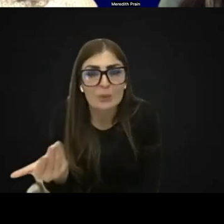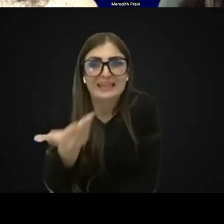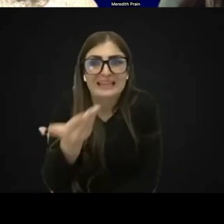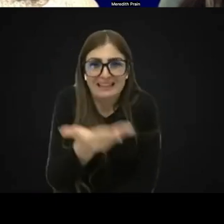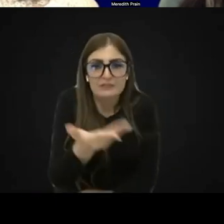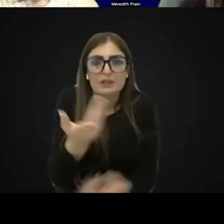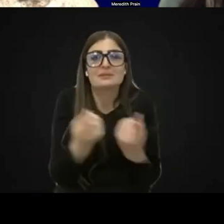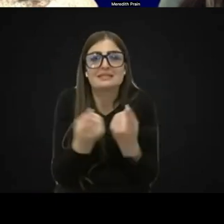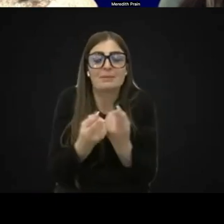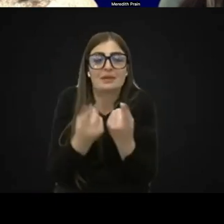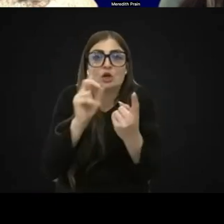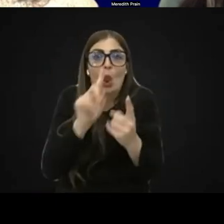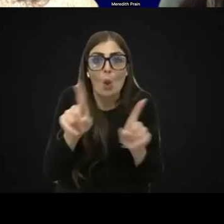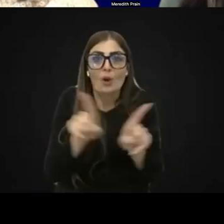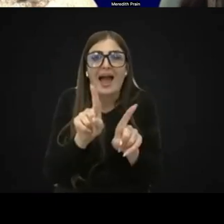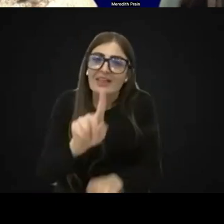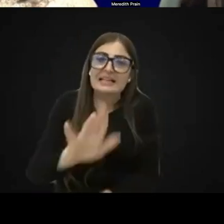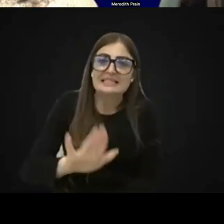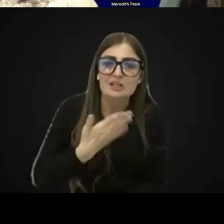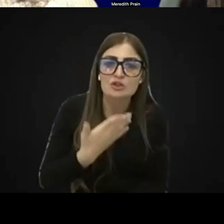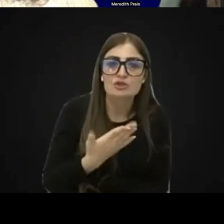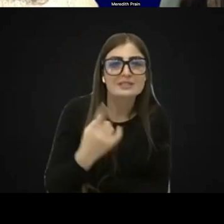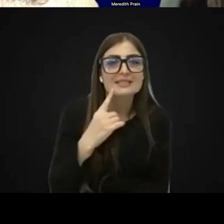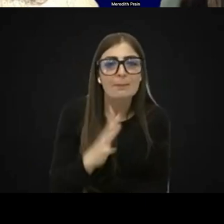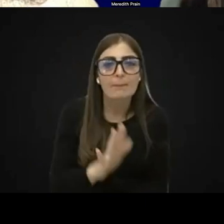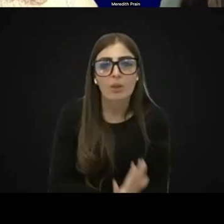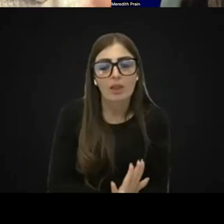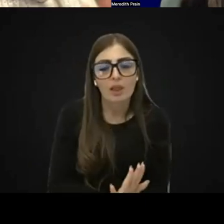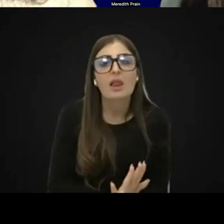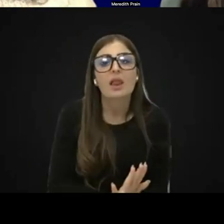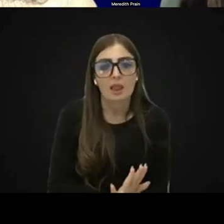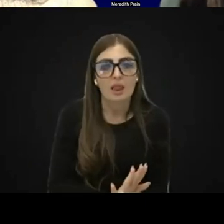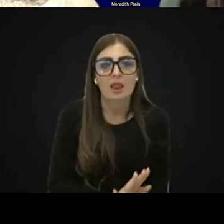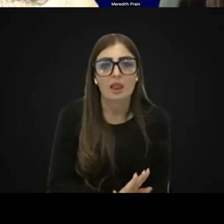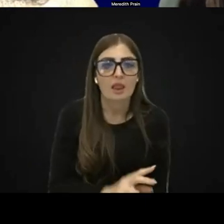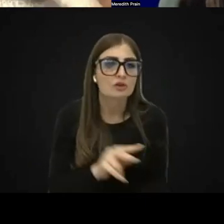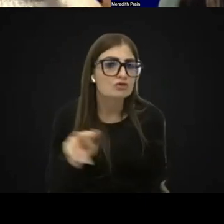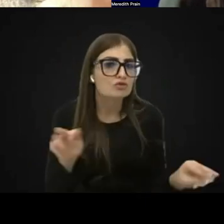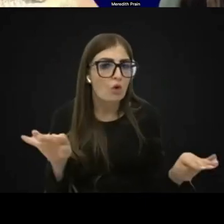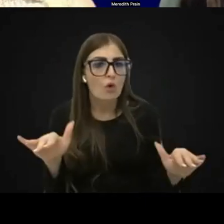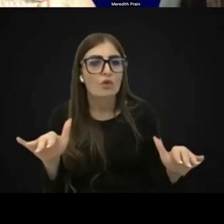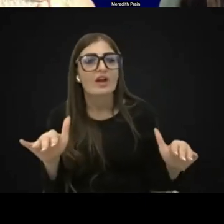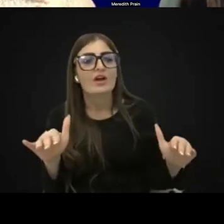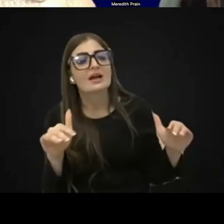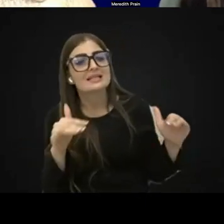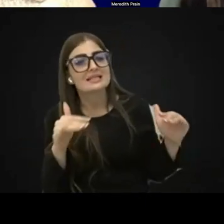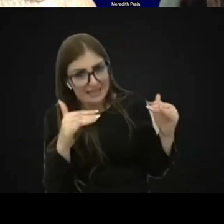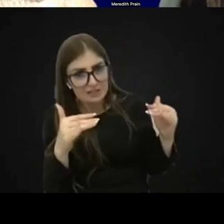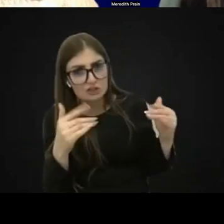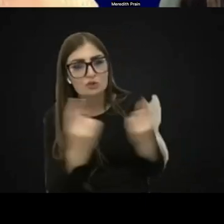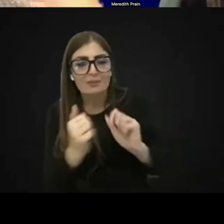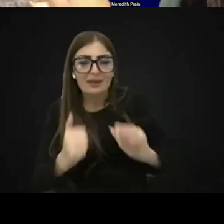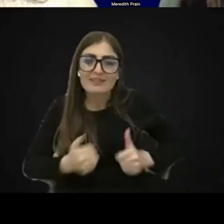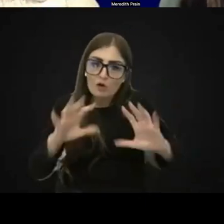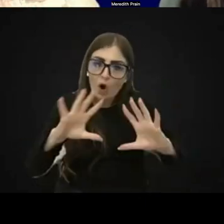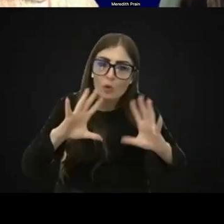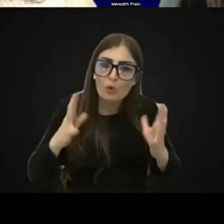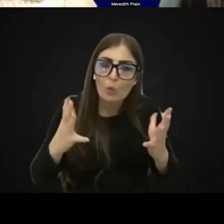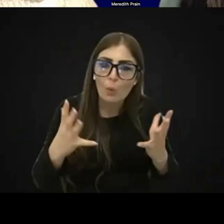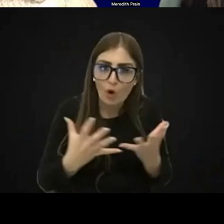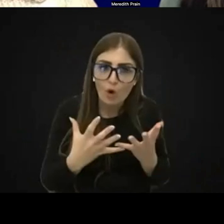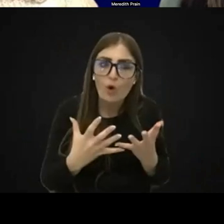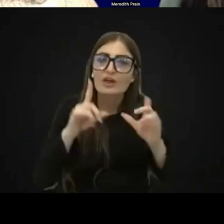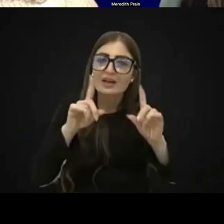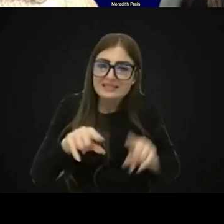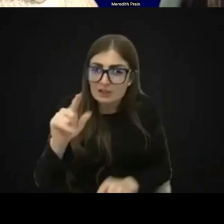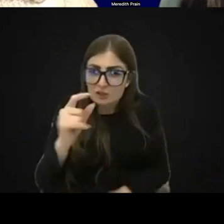look at that is interesting, that is simple, and draw their attention back into their world. So they can then start